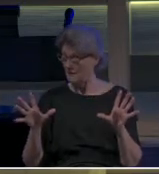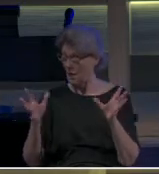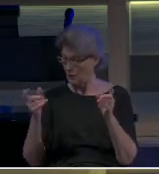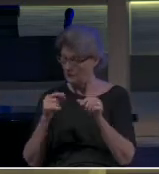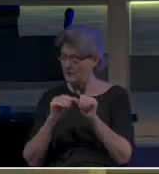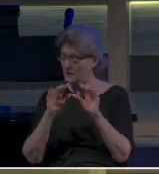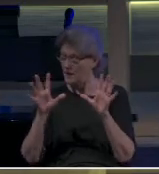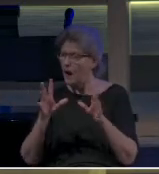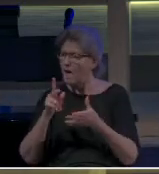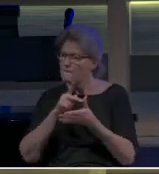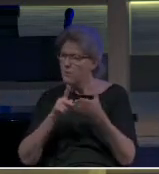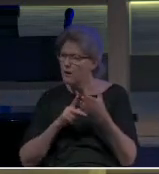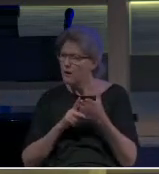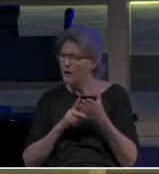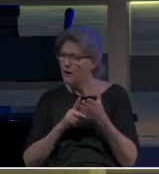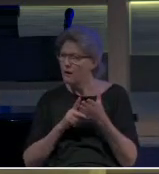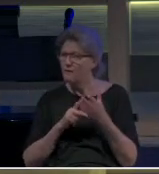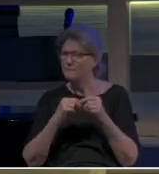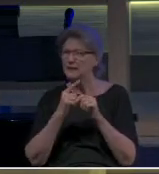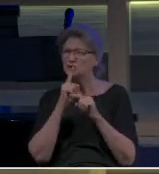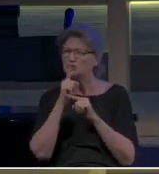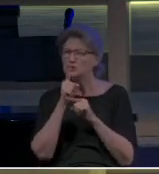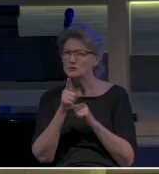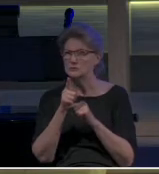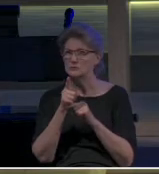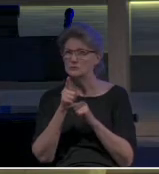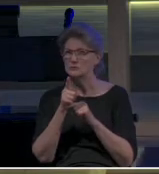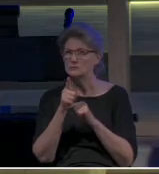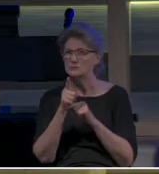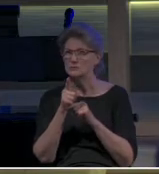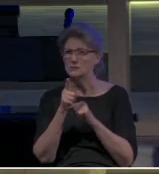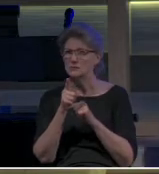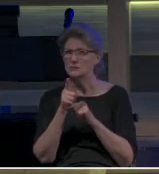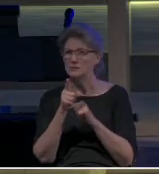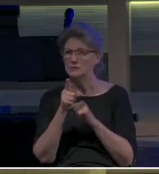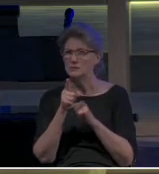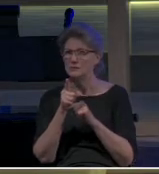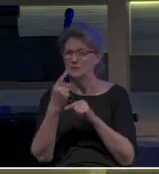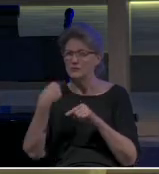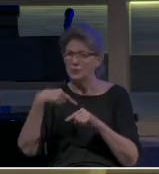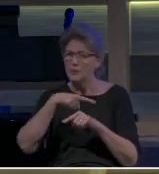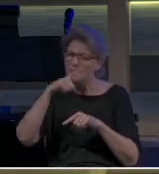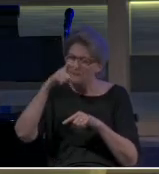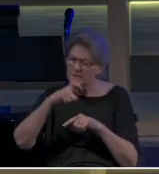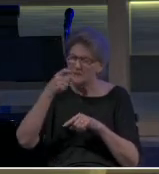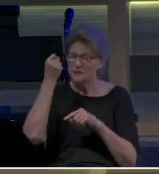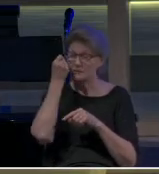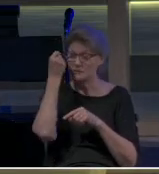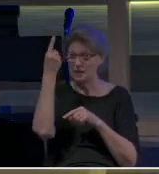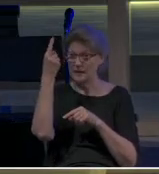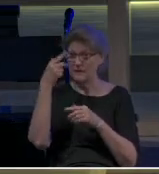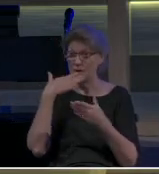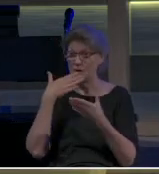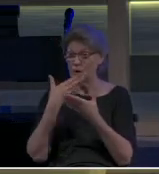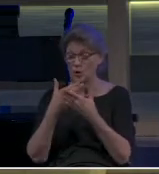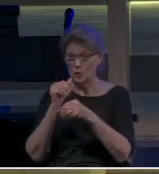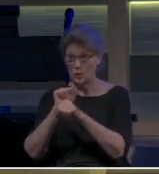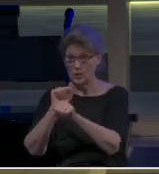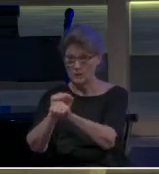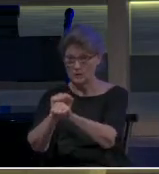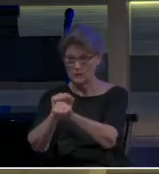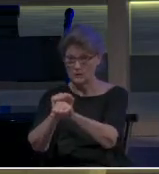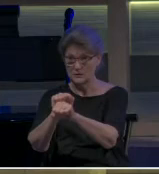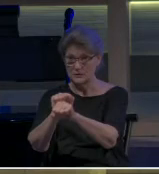makes absolutely sure that we understand that good deeds is not